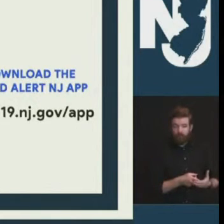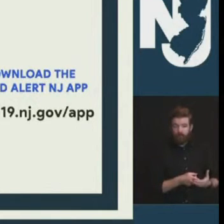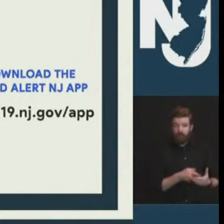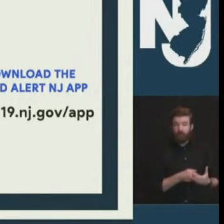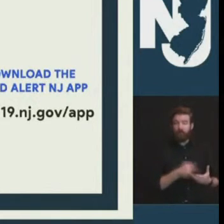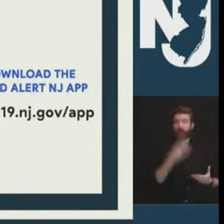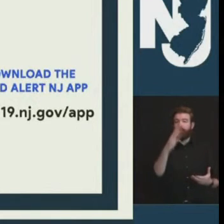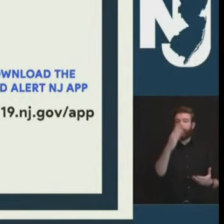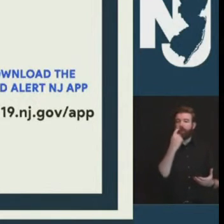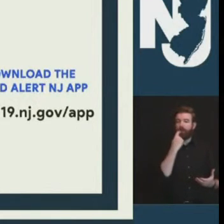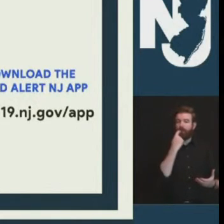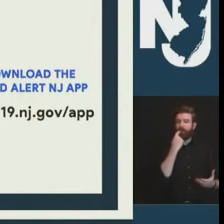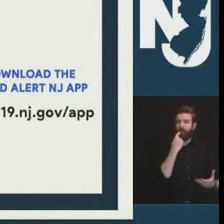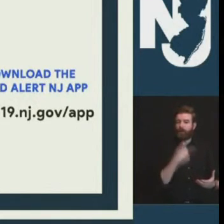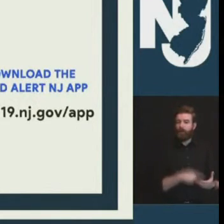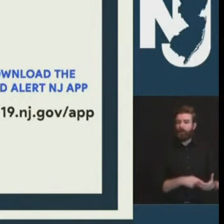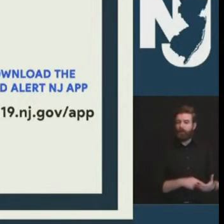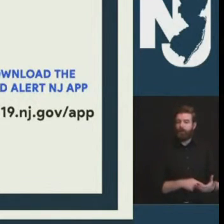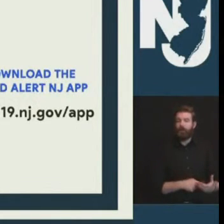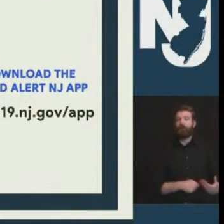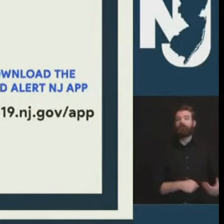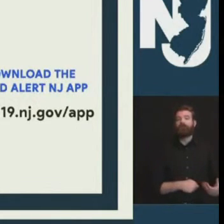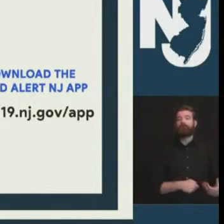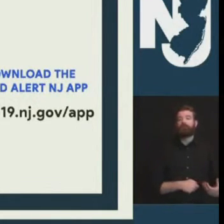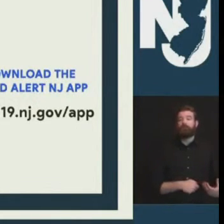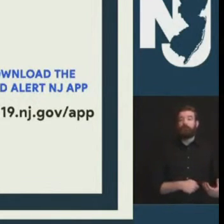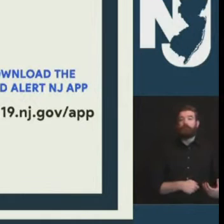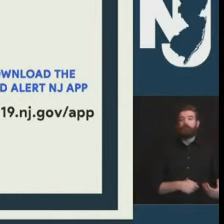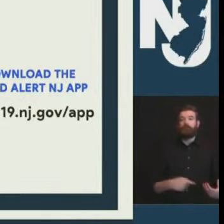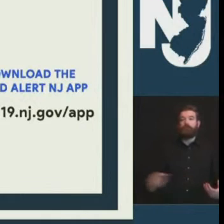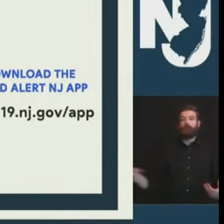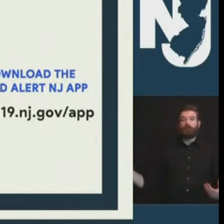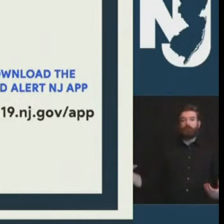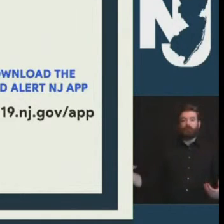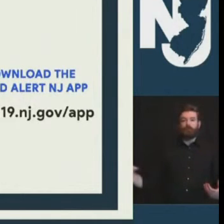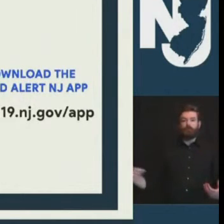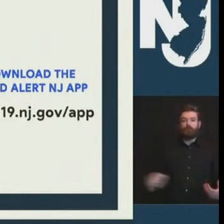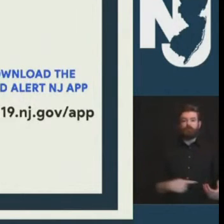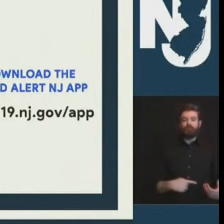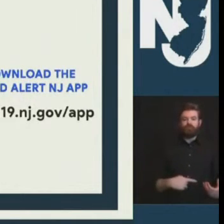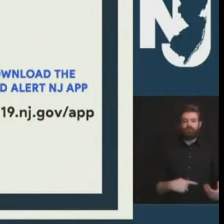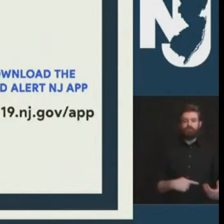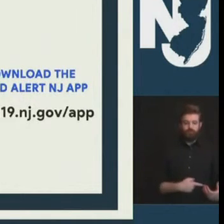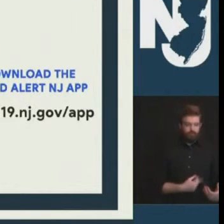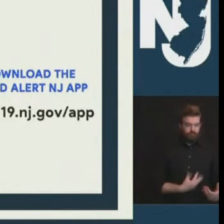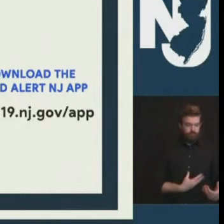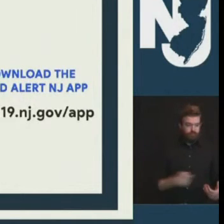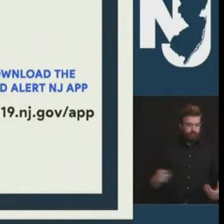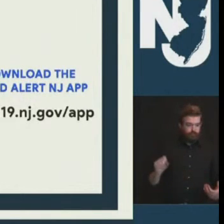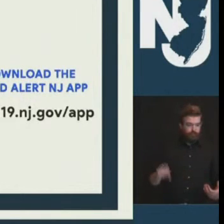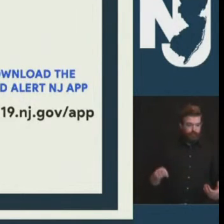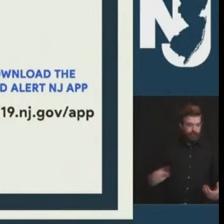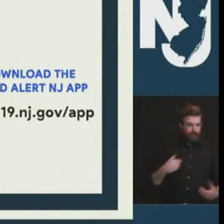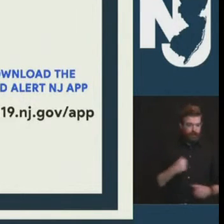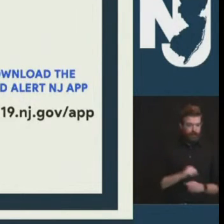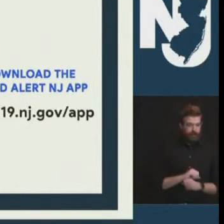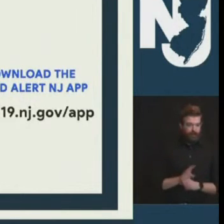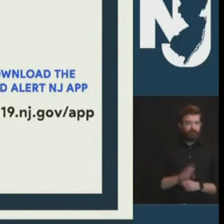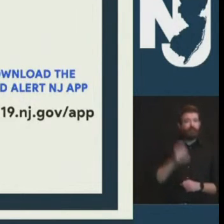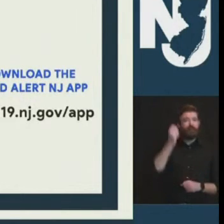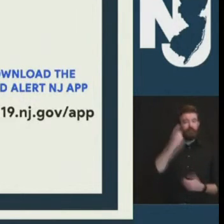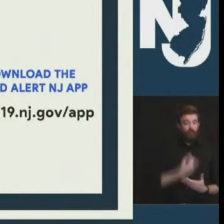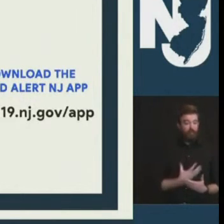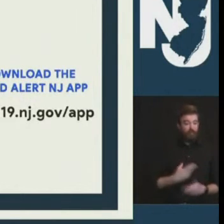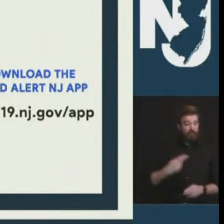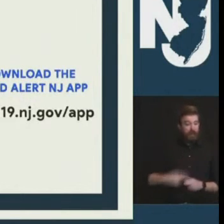notifications are anonymous you'll never know who it was you were near and they won't know that they're notifying you either